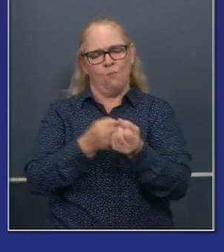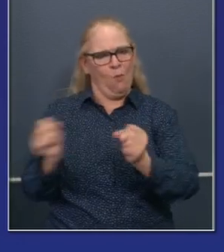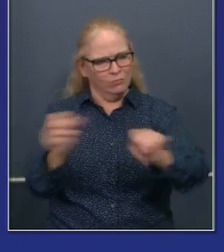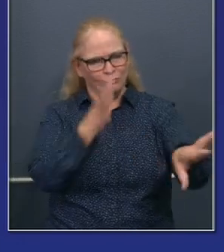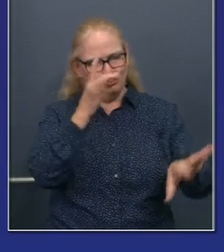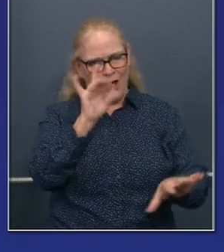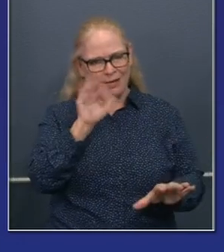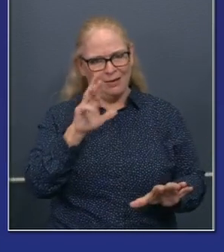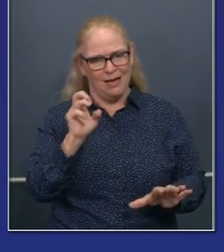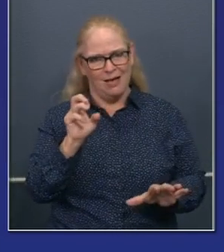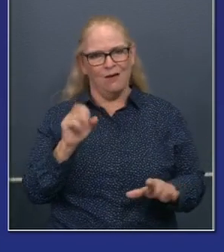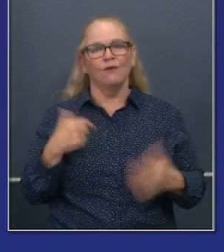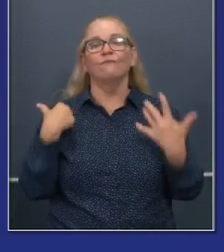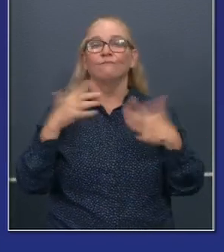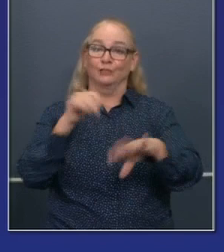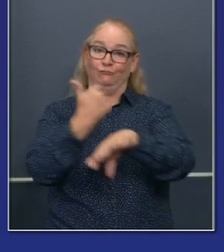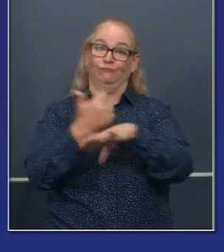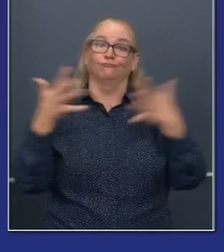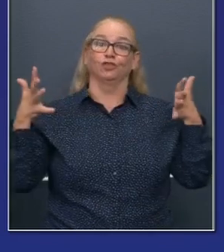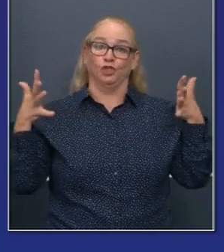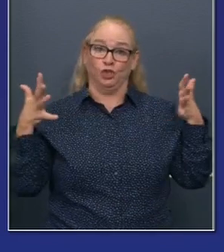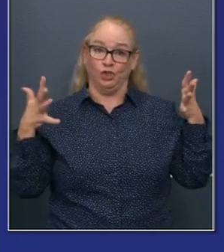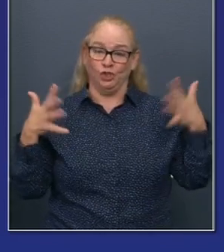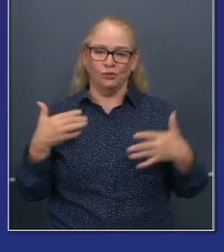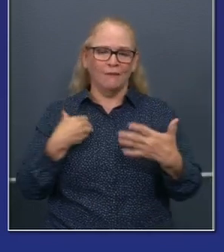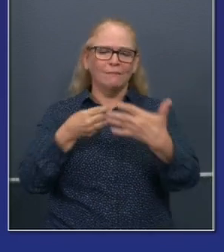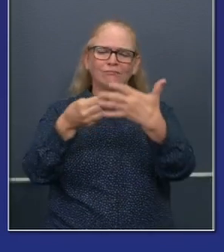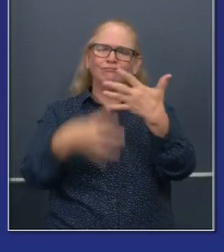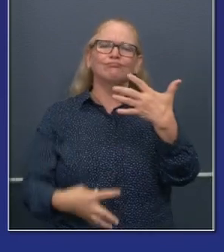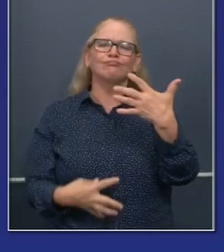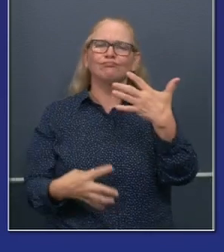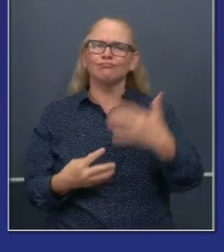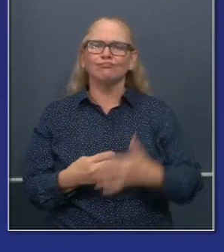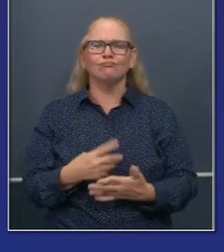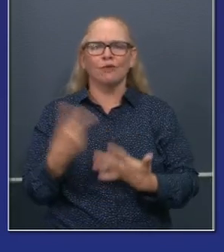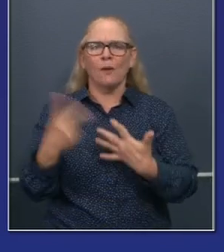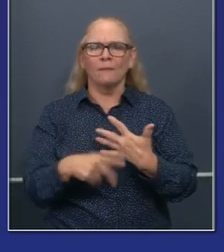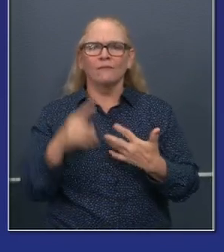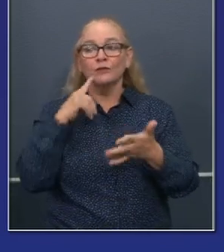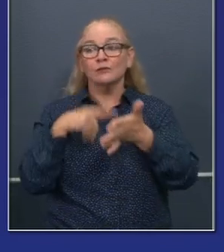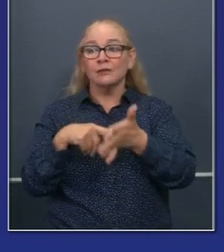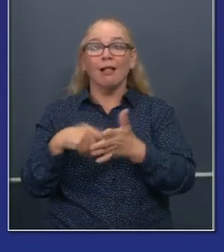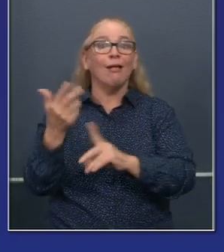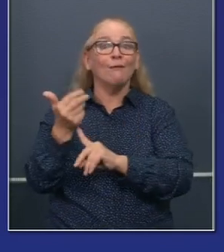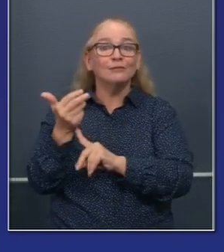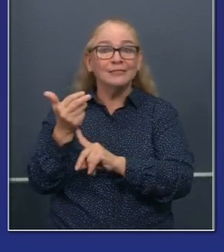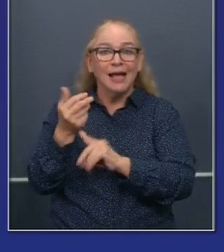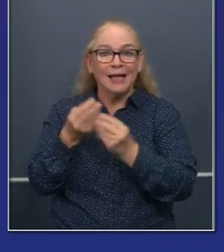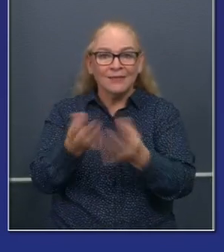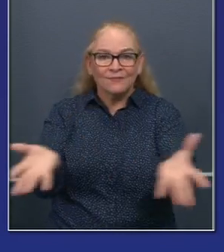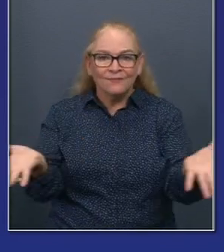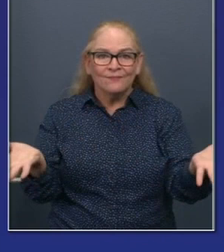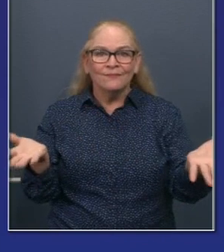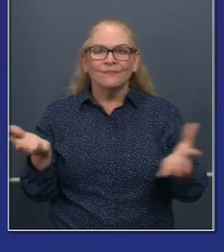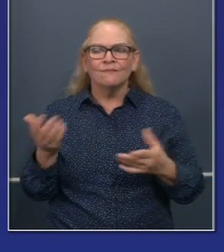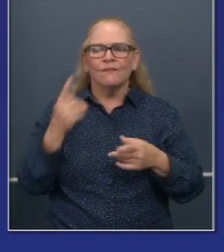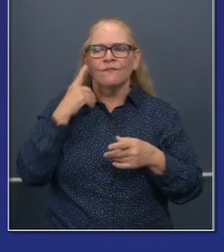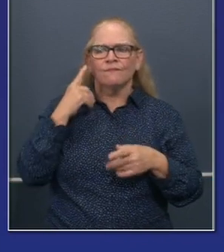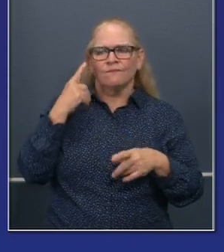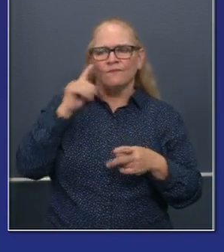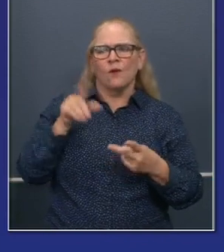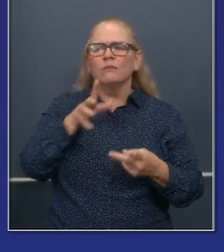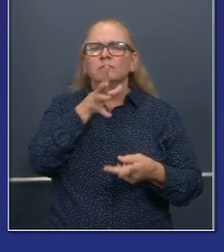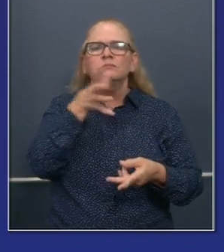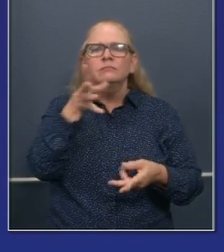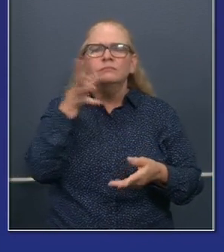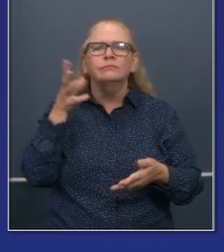needed them. We also created programs. You may recall a hotel program where we subsidized hotel rooms for healthcare workers that otherwise were sleeping